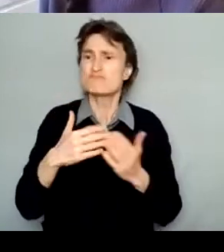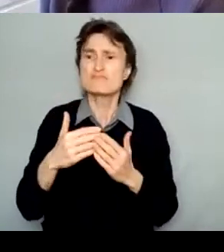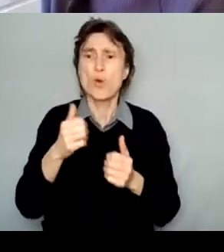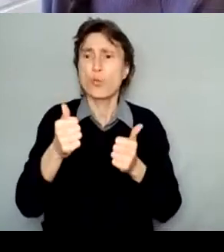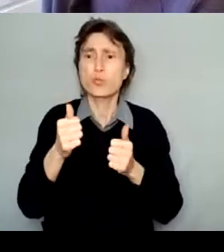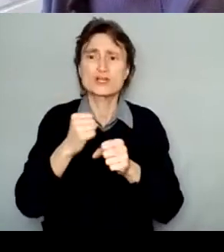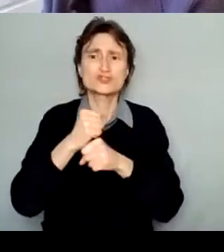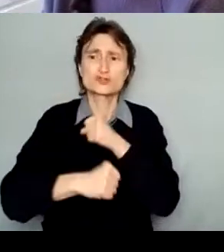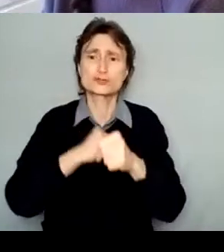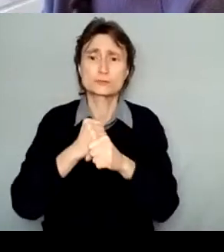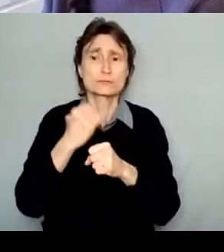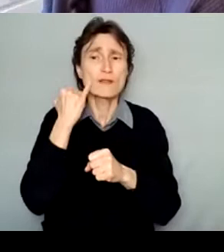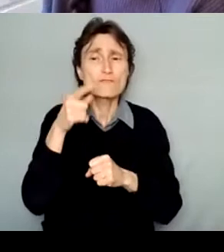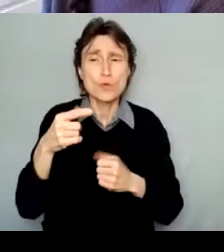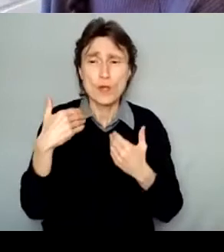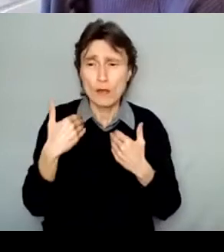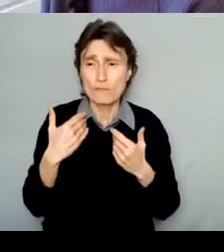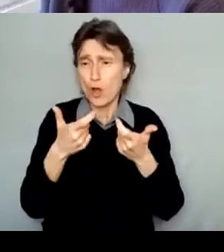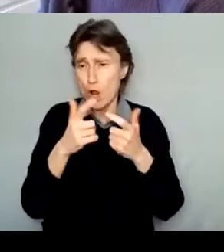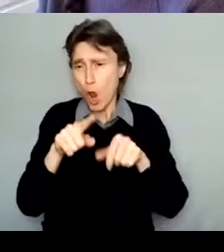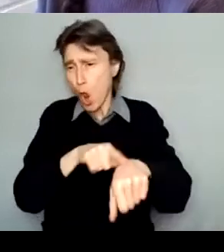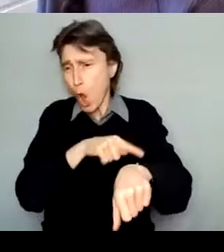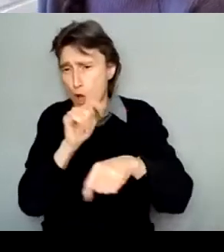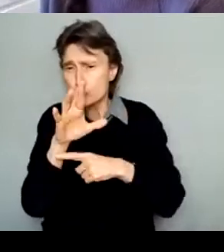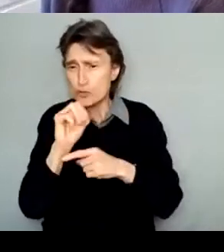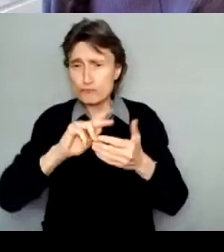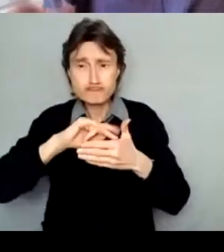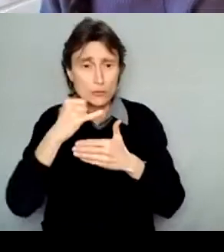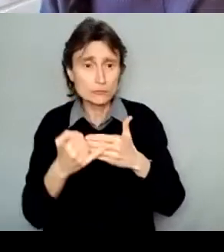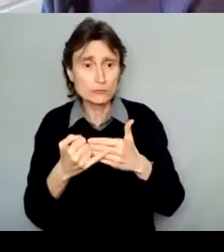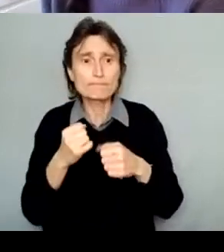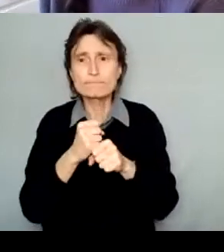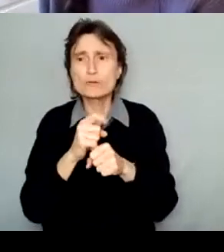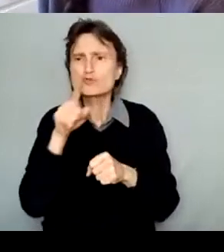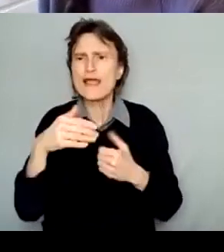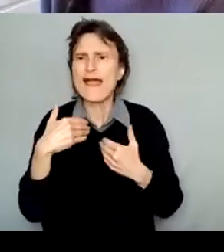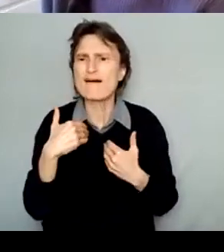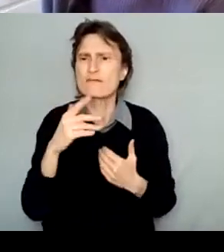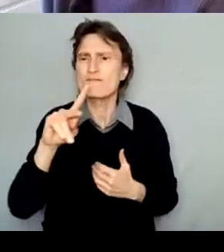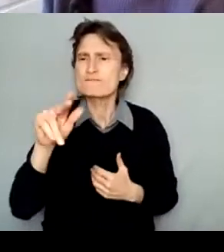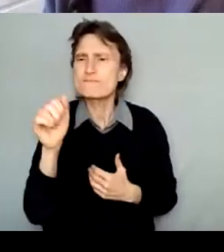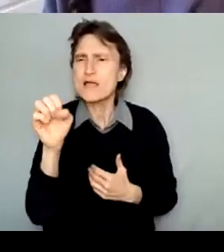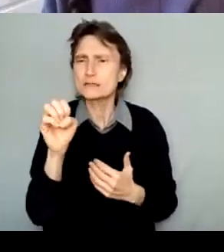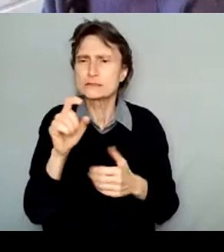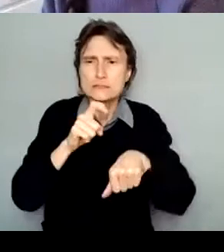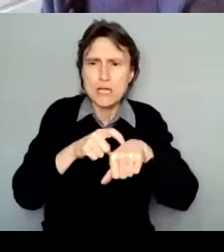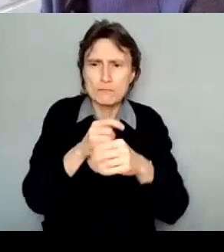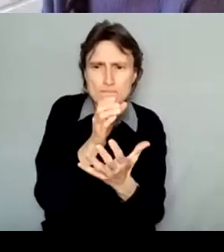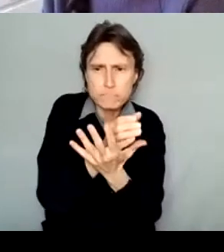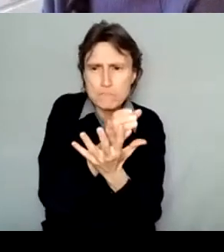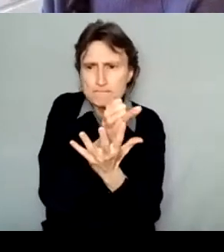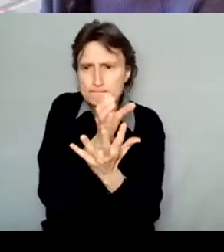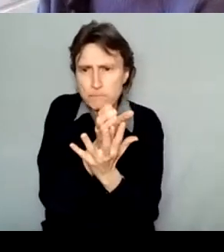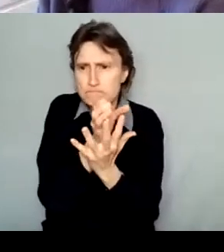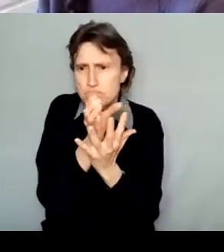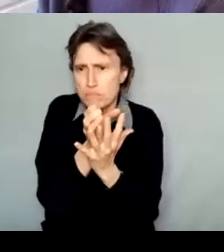So if you have a larger or longer term project, make sure that you phase it out clearly ahead of time so that you will be eligible to apply